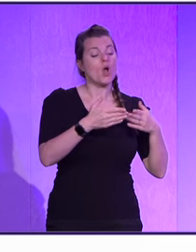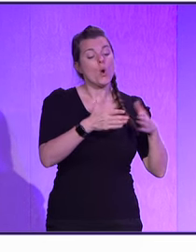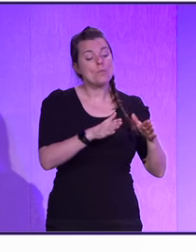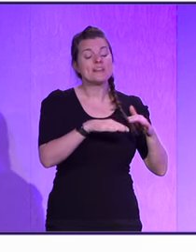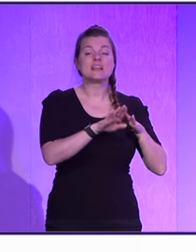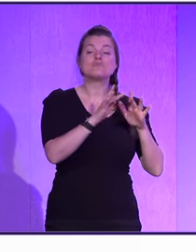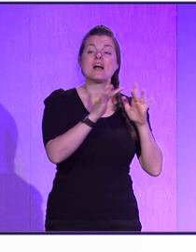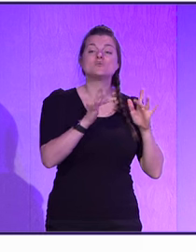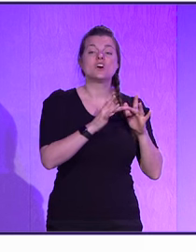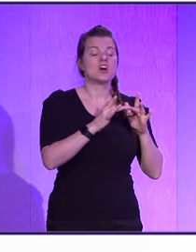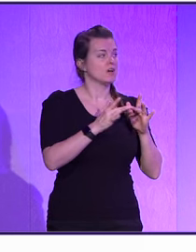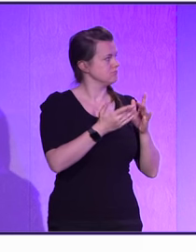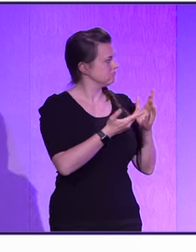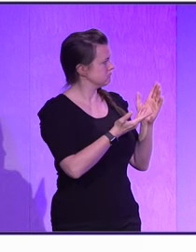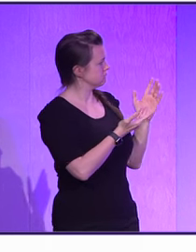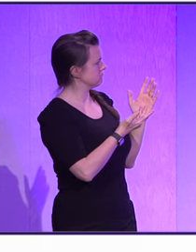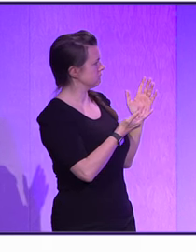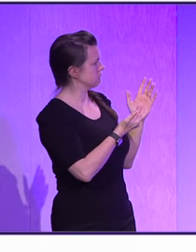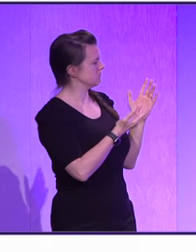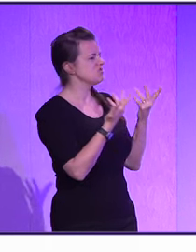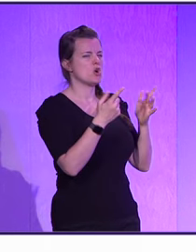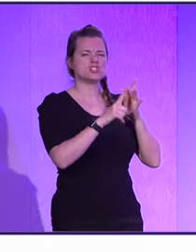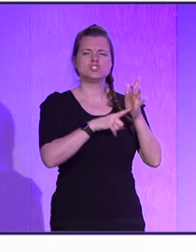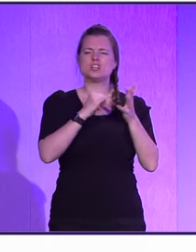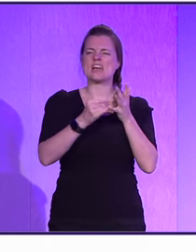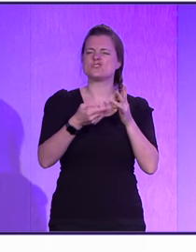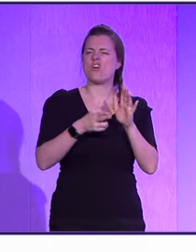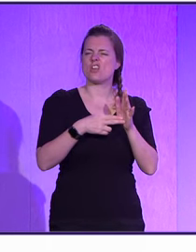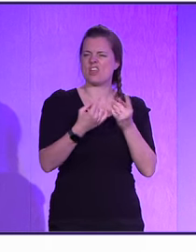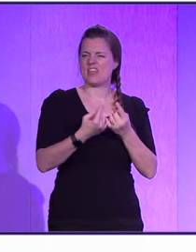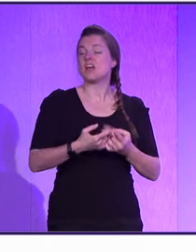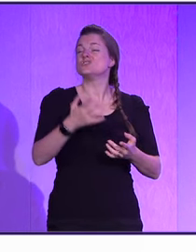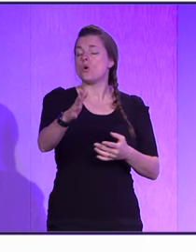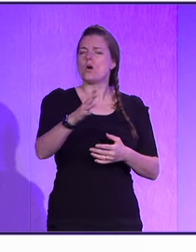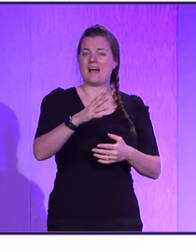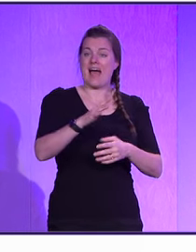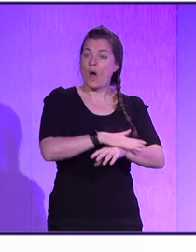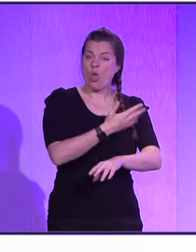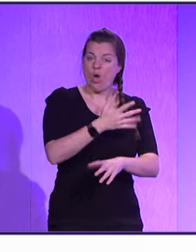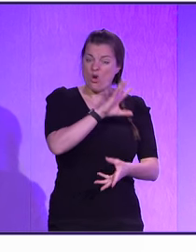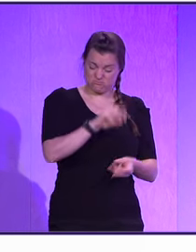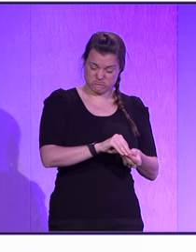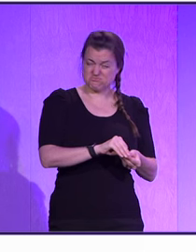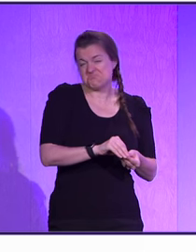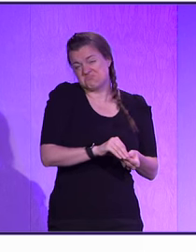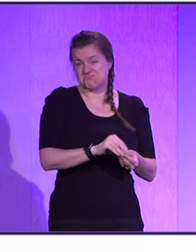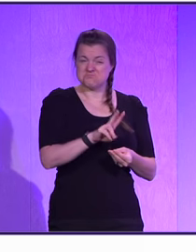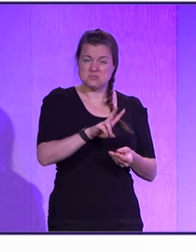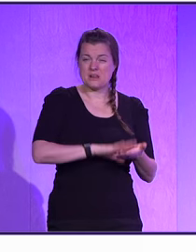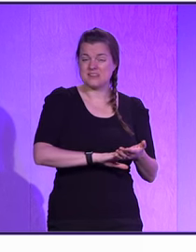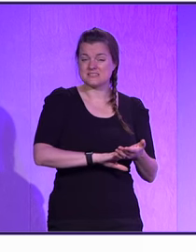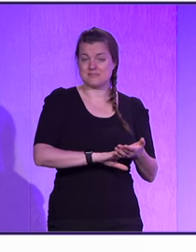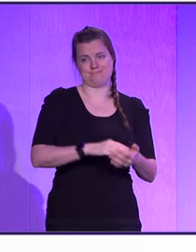and I open it in a browser. Voila. Okay. Adjacent thing. How long did it take me? A couple of minutes?